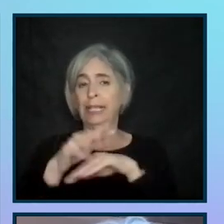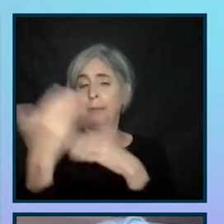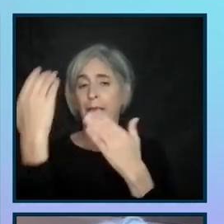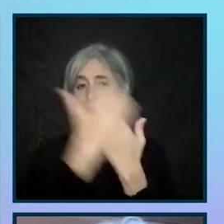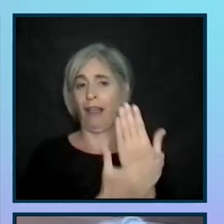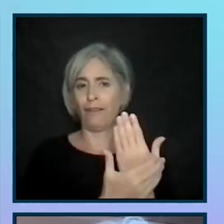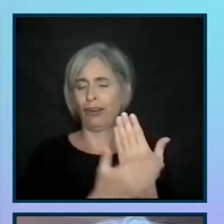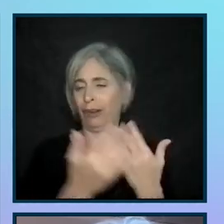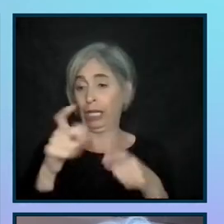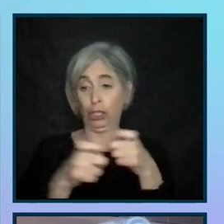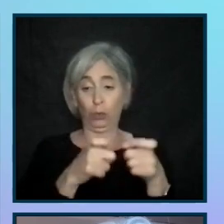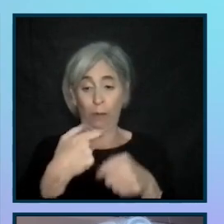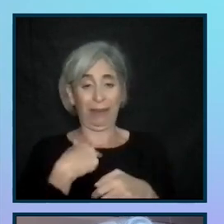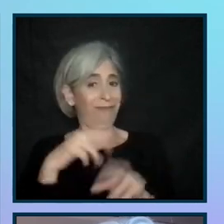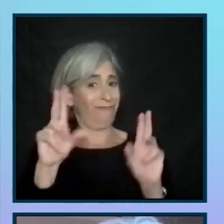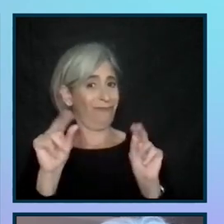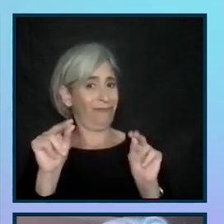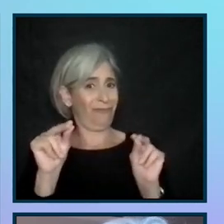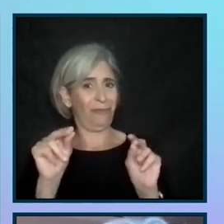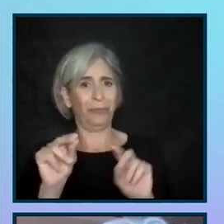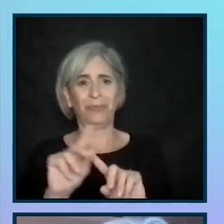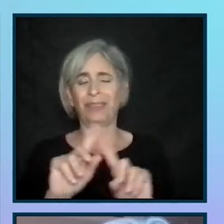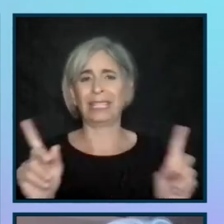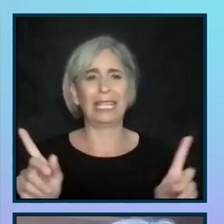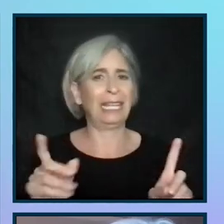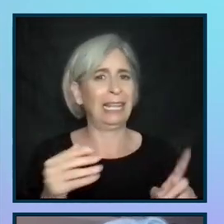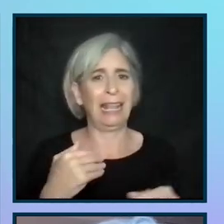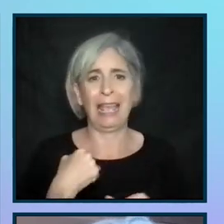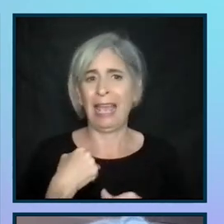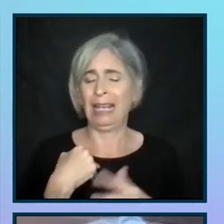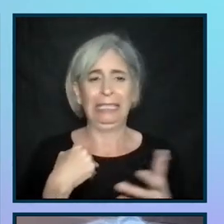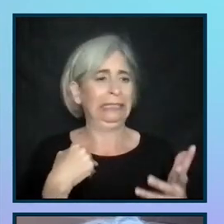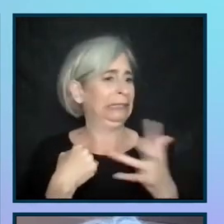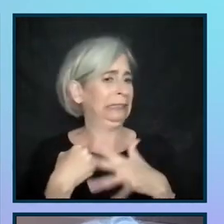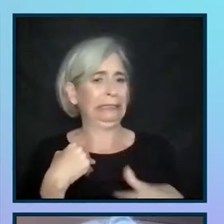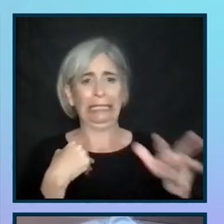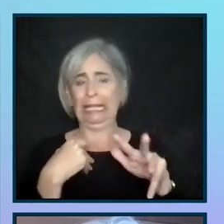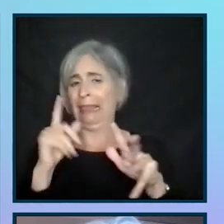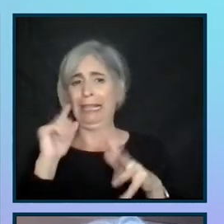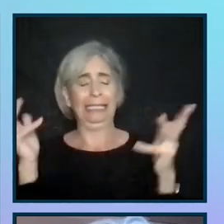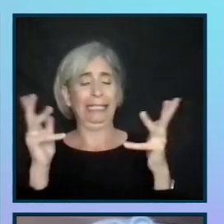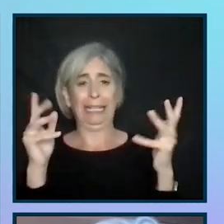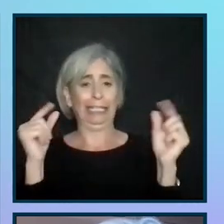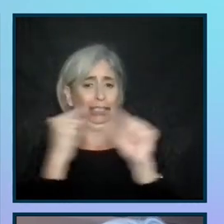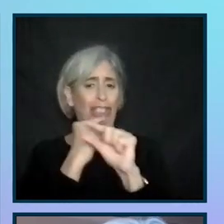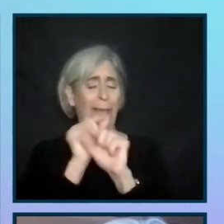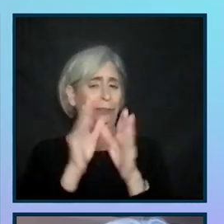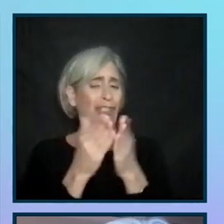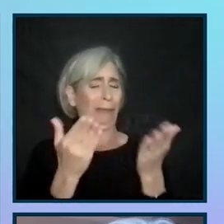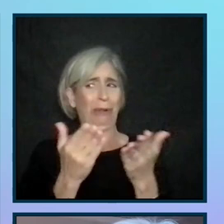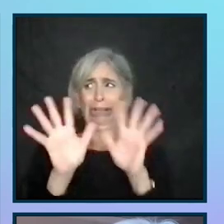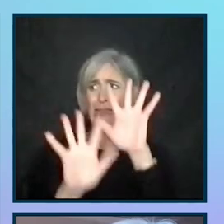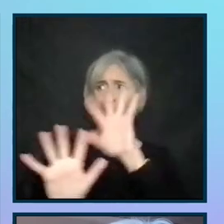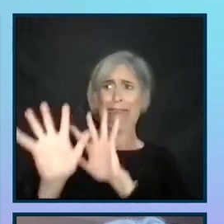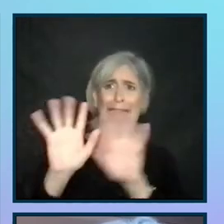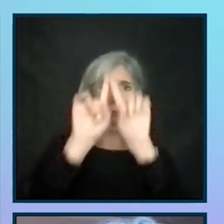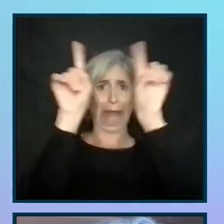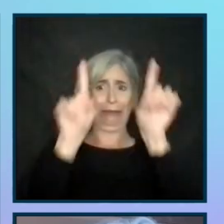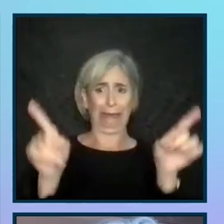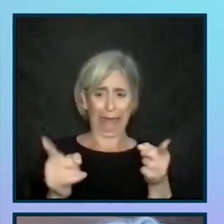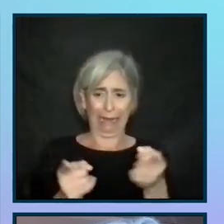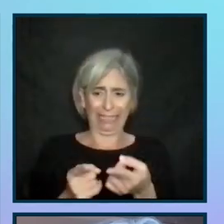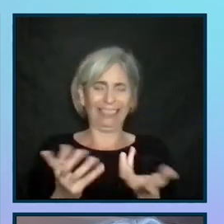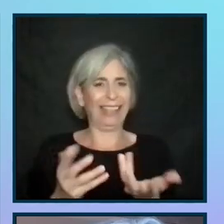no control over. And it had hexagons all over it. And I was like, oh, my God, this looks like a geometry book. But